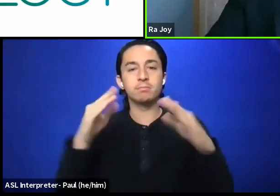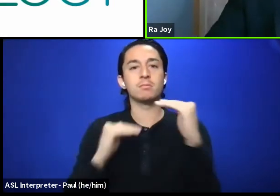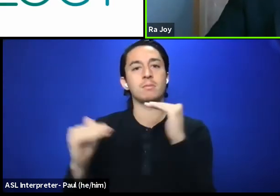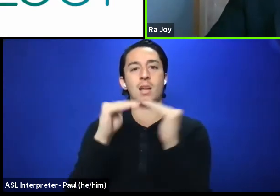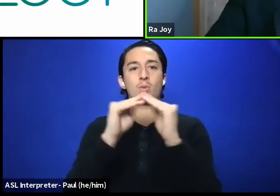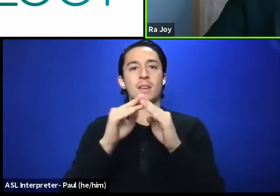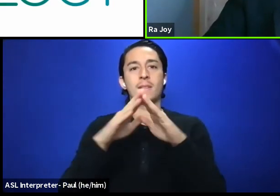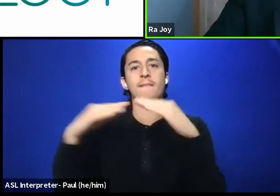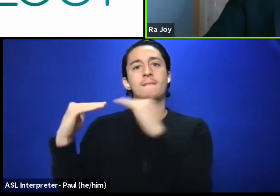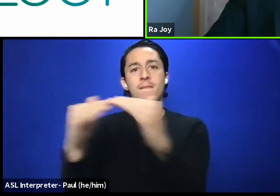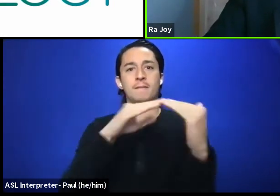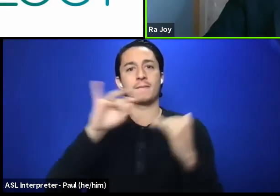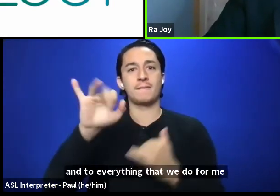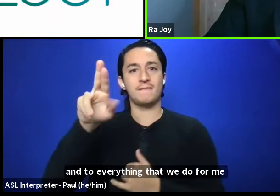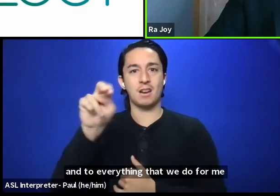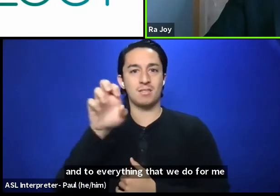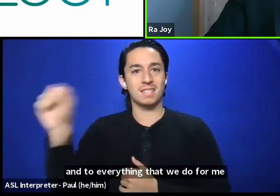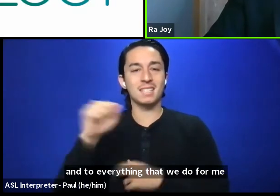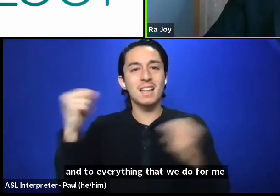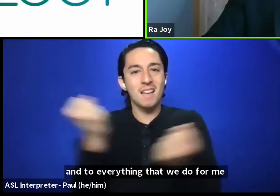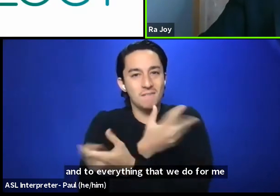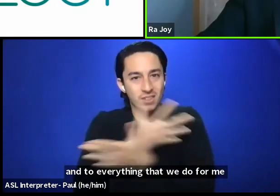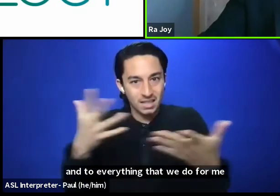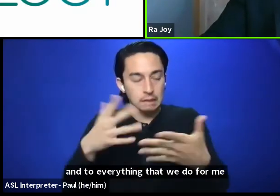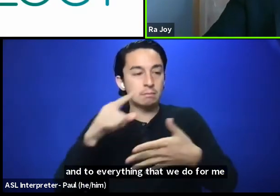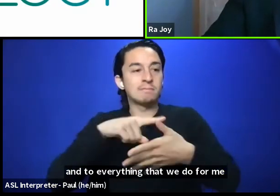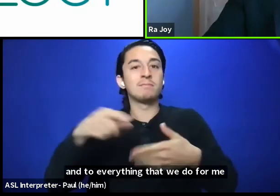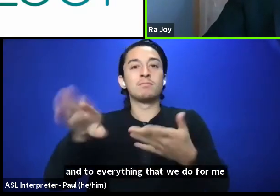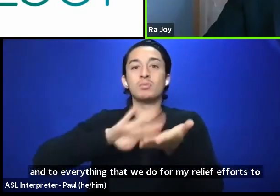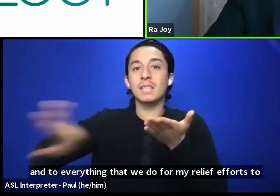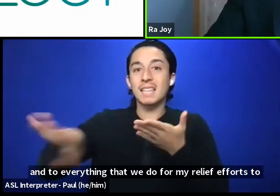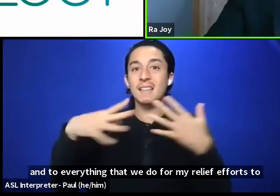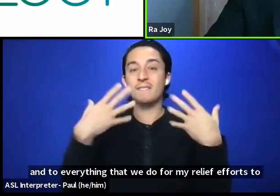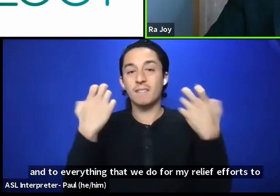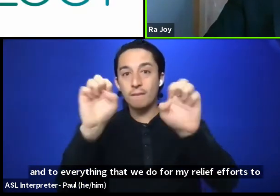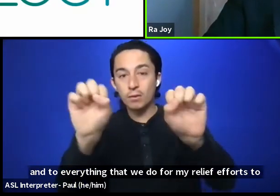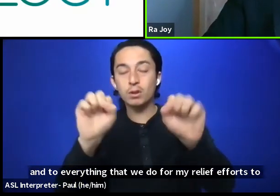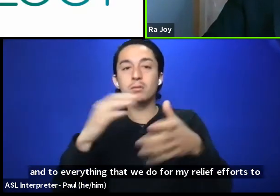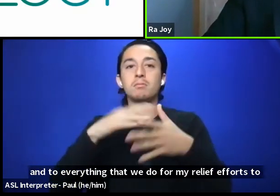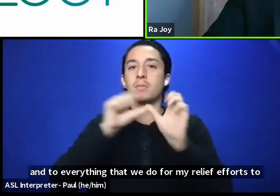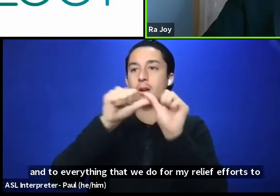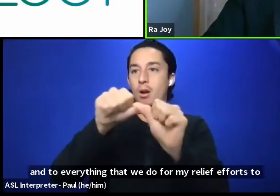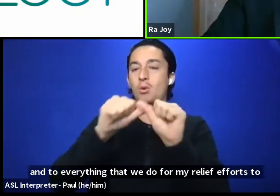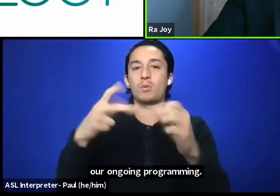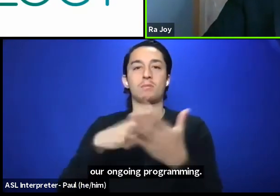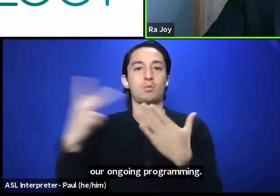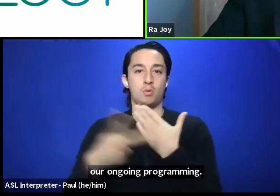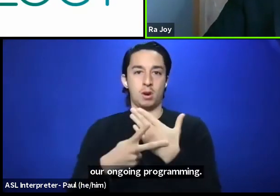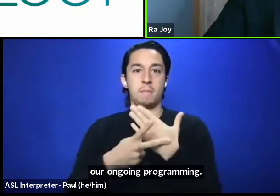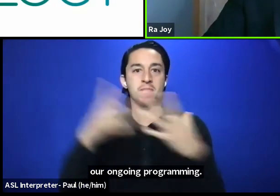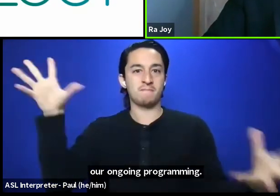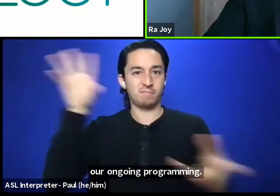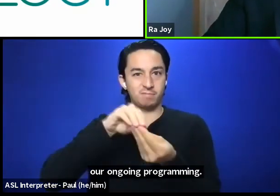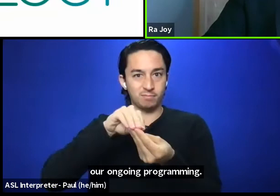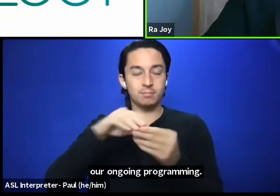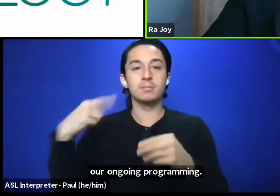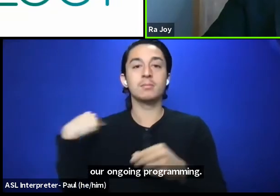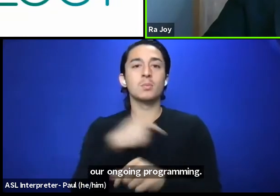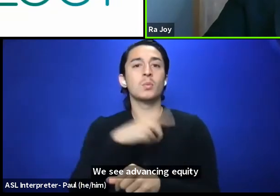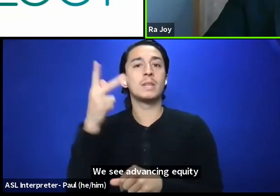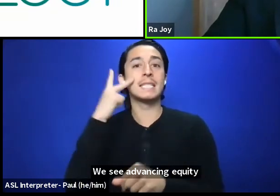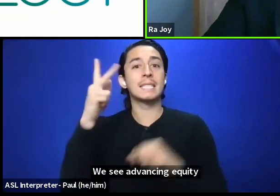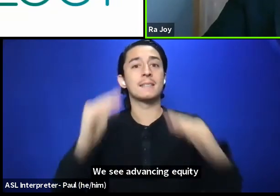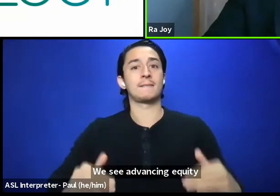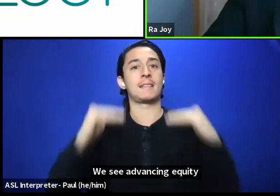that we do, from our relief efforts to our ongoing programming. We see advancing equity